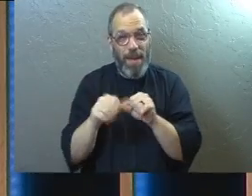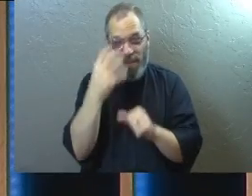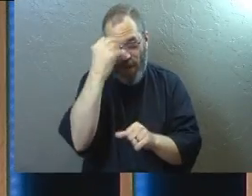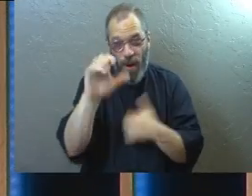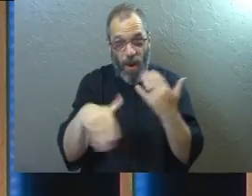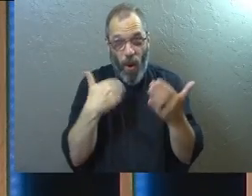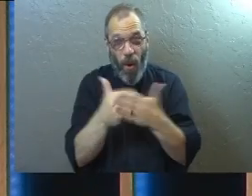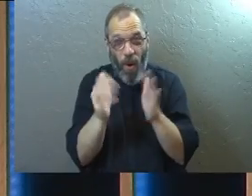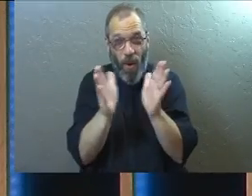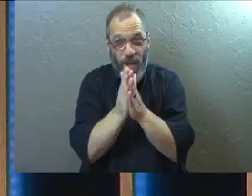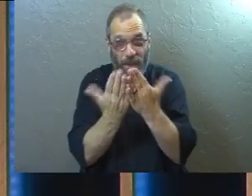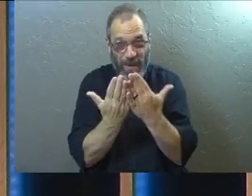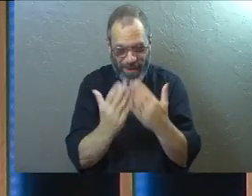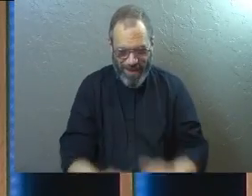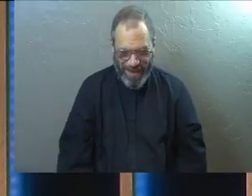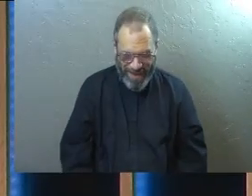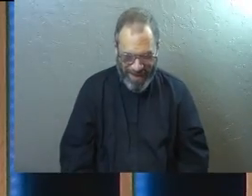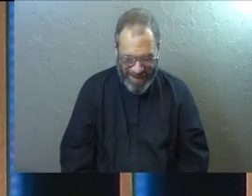them all.